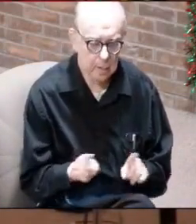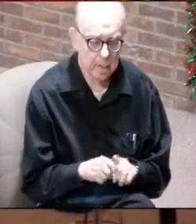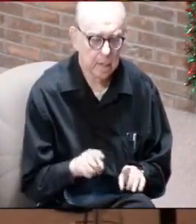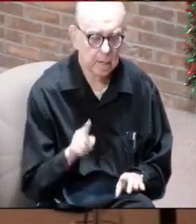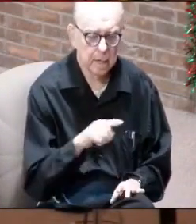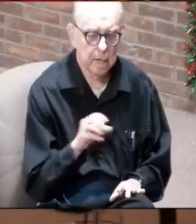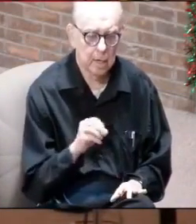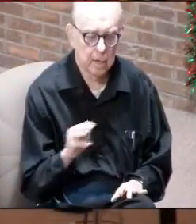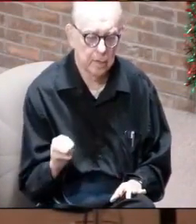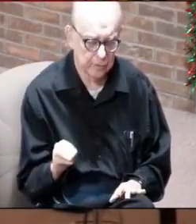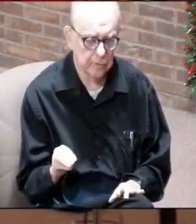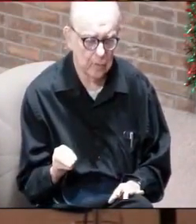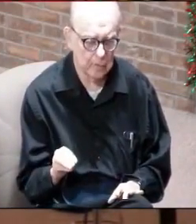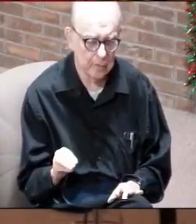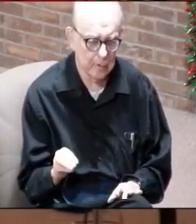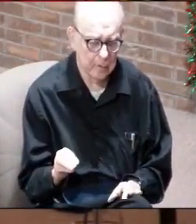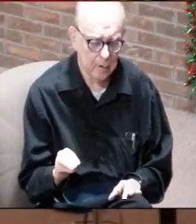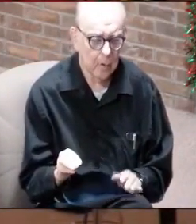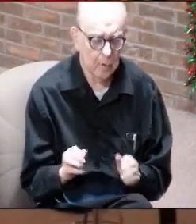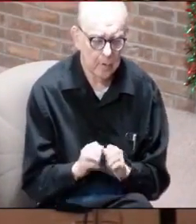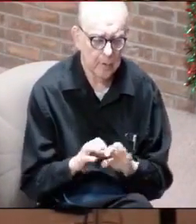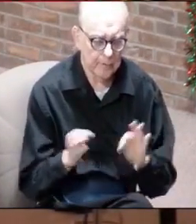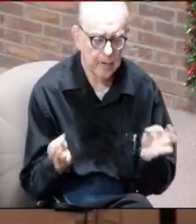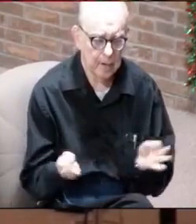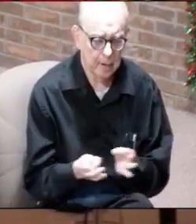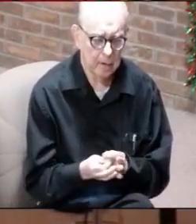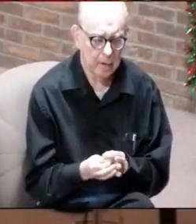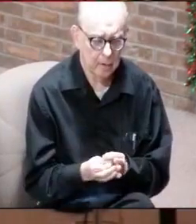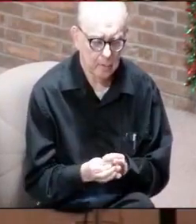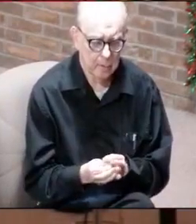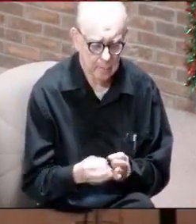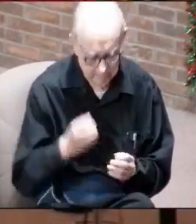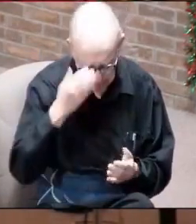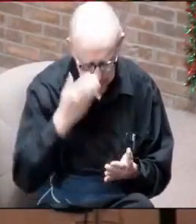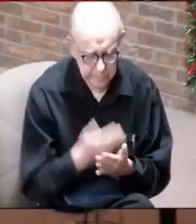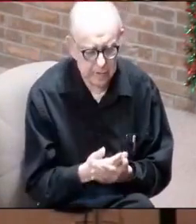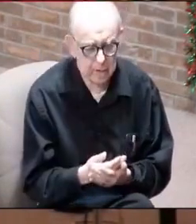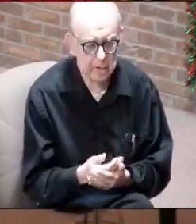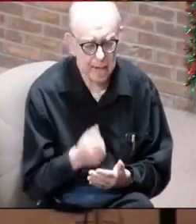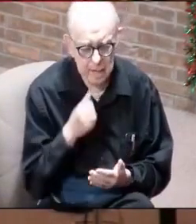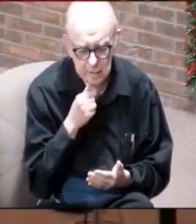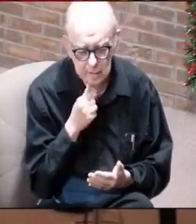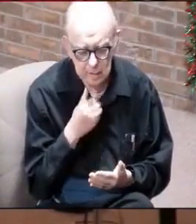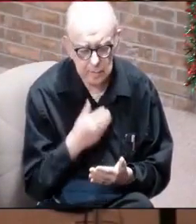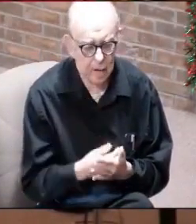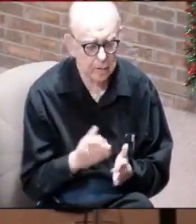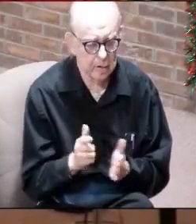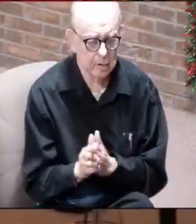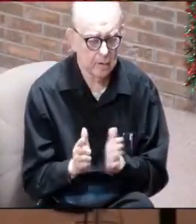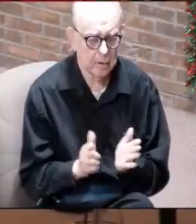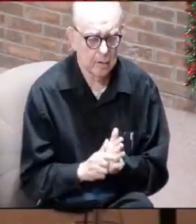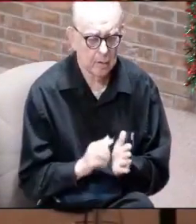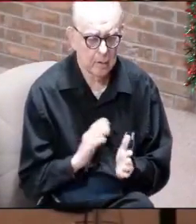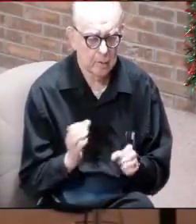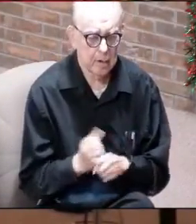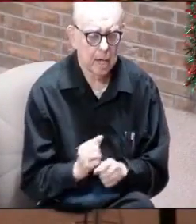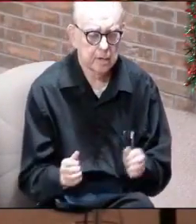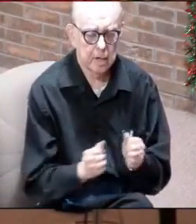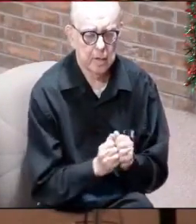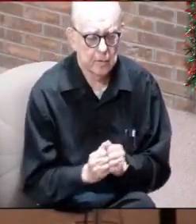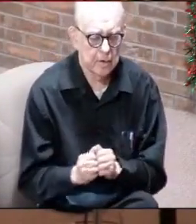off of our portal with my son and my daughter-in-law, and everybody there kind of together just kind of sharing.